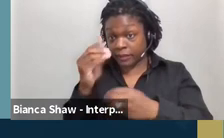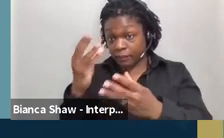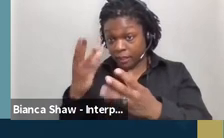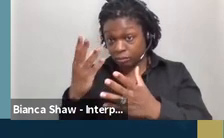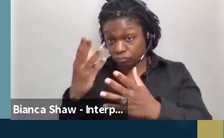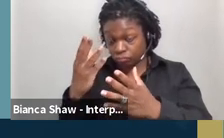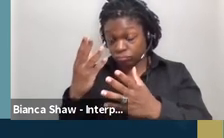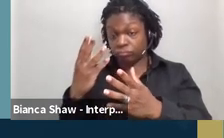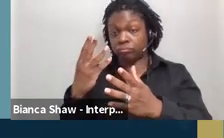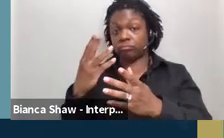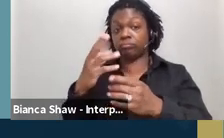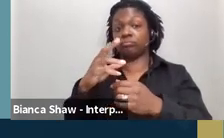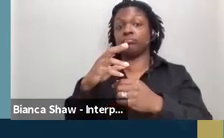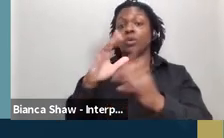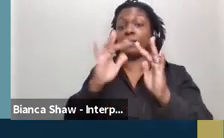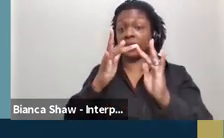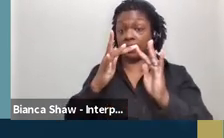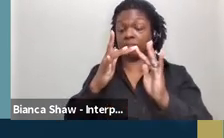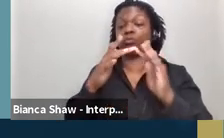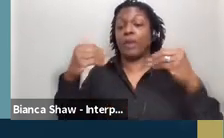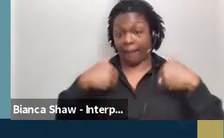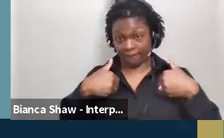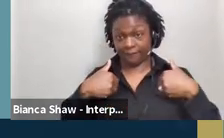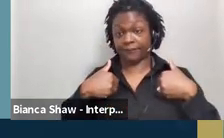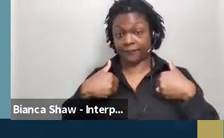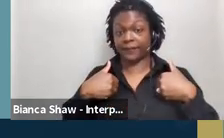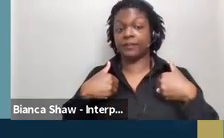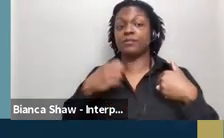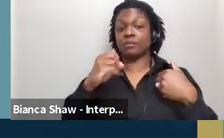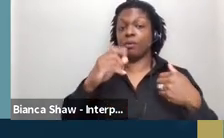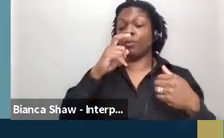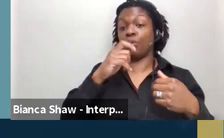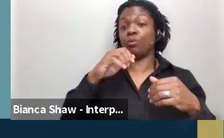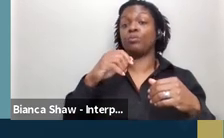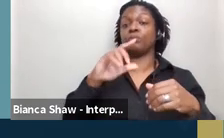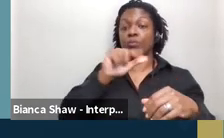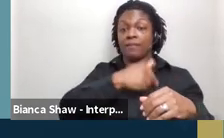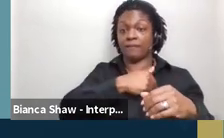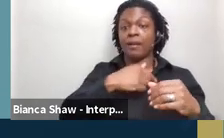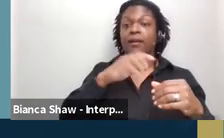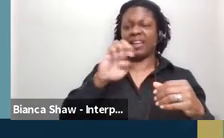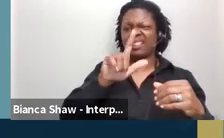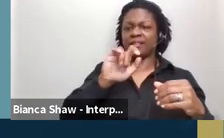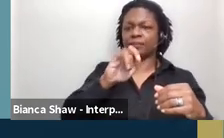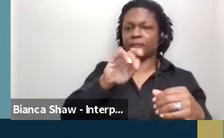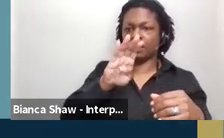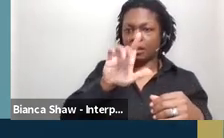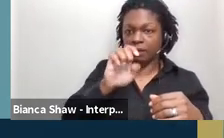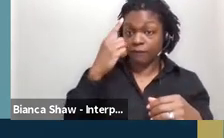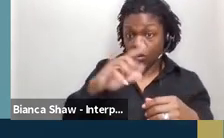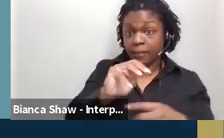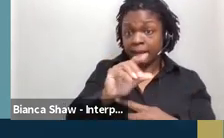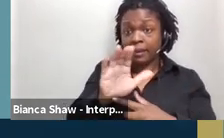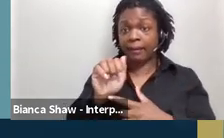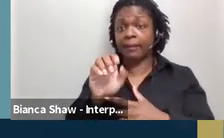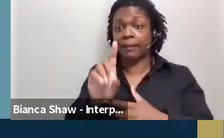members. Uh, so the member portal are those folks who are Medicaid eligible, and then a provital portal that includes all of the guidance for